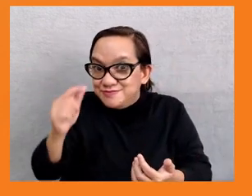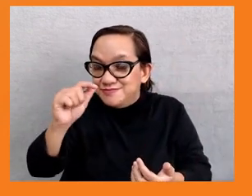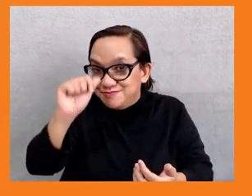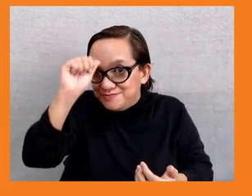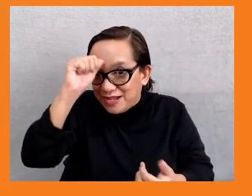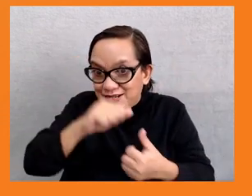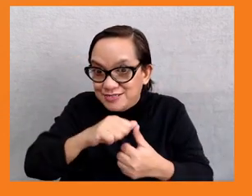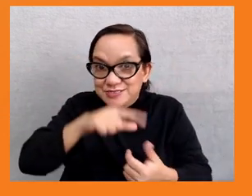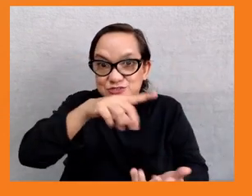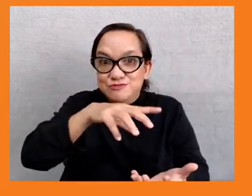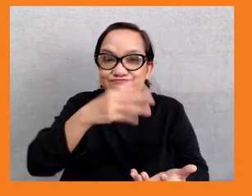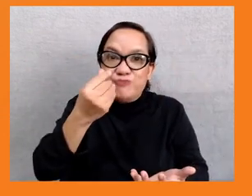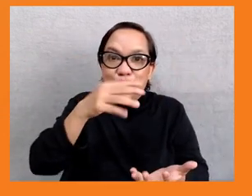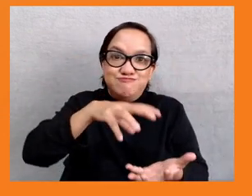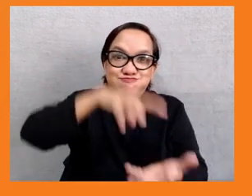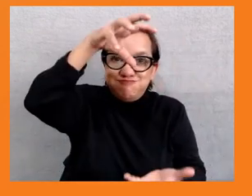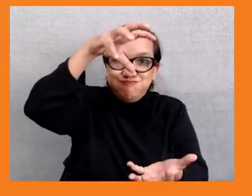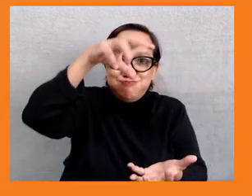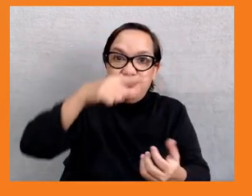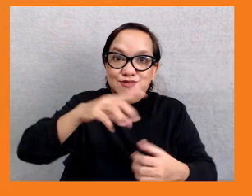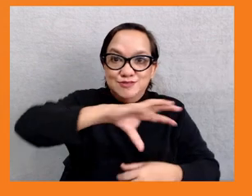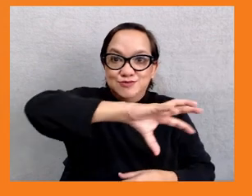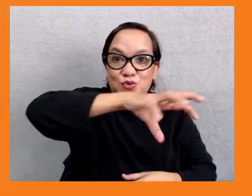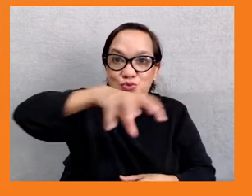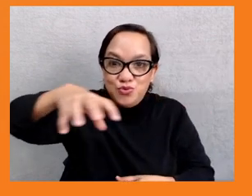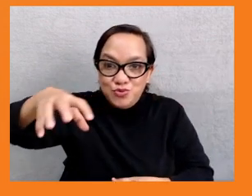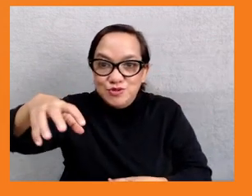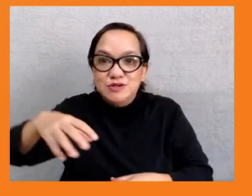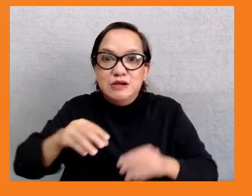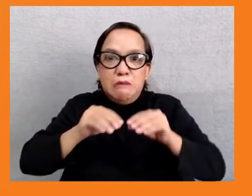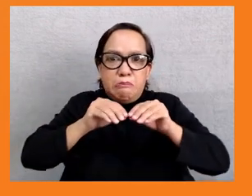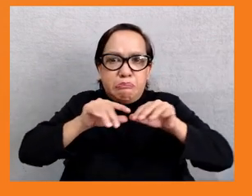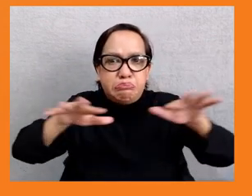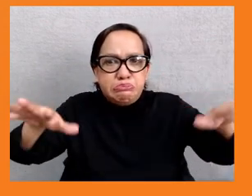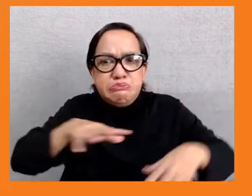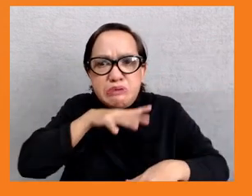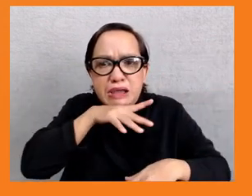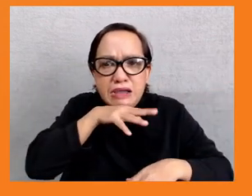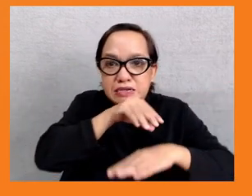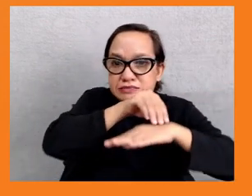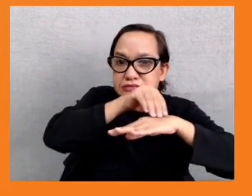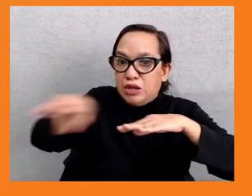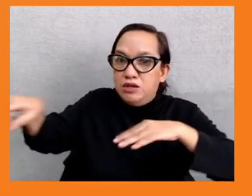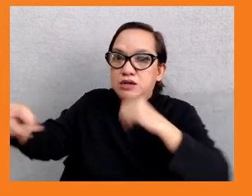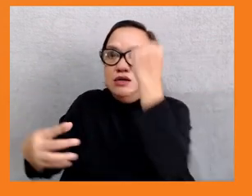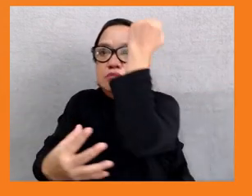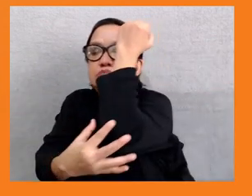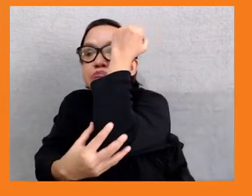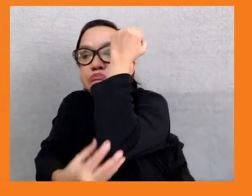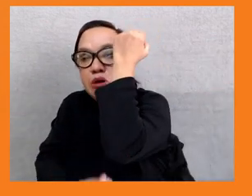emissions. And yet the people who suffer from the natural disasters when they happen are almost invariably the poorest citizens.